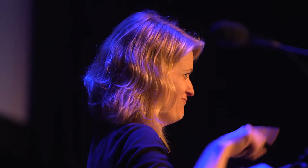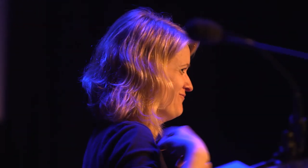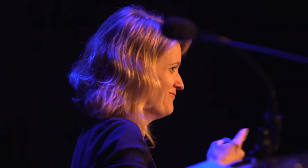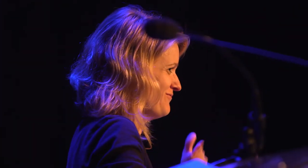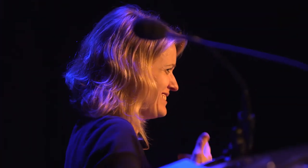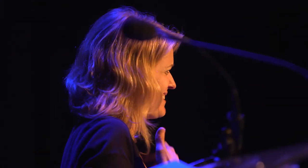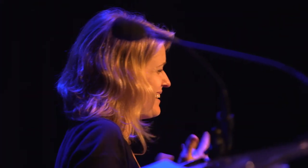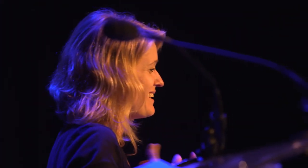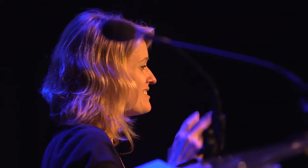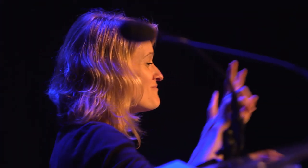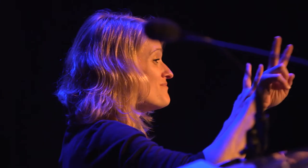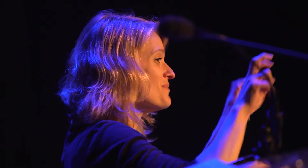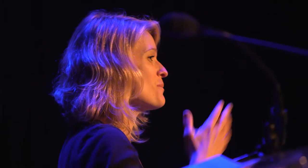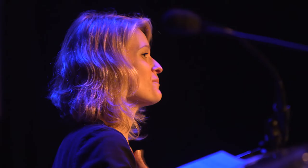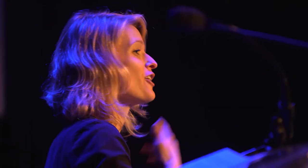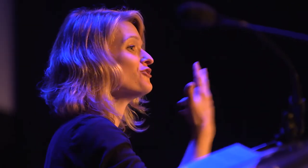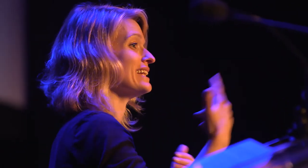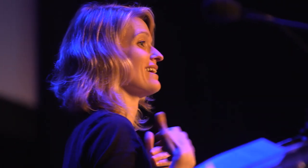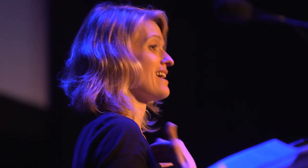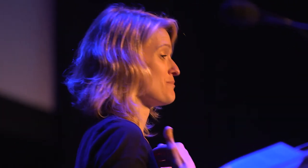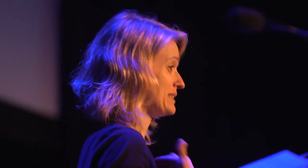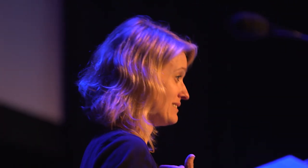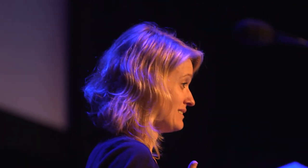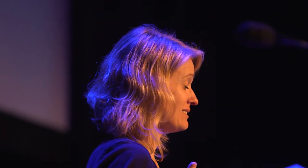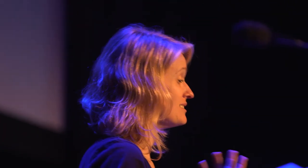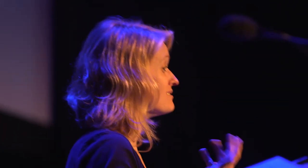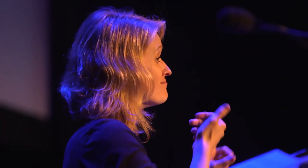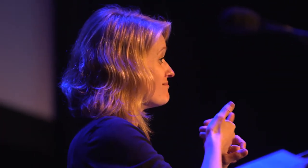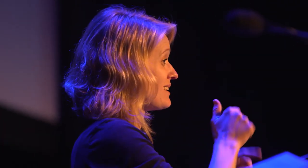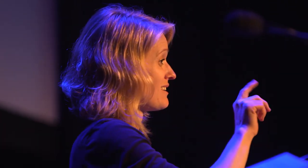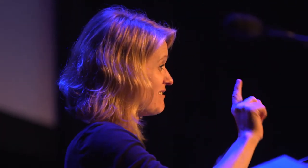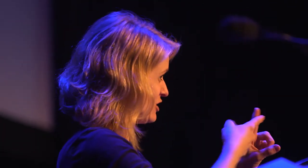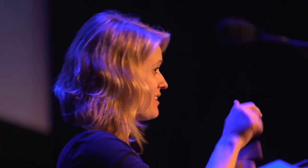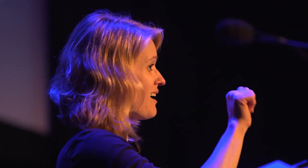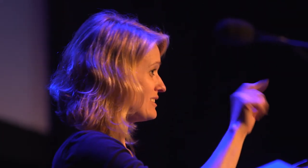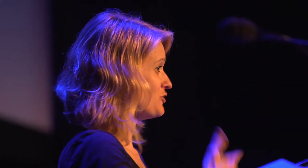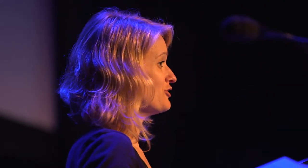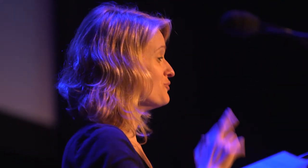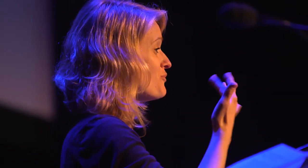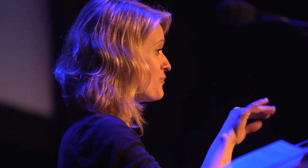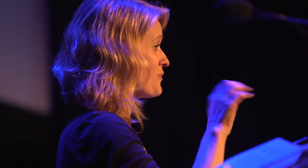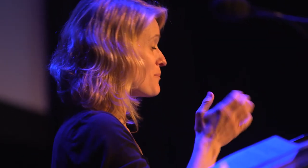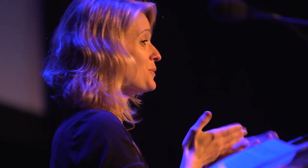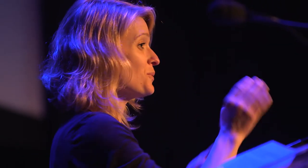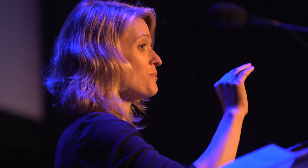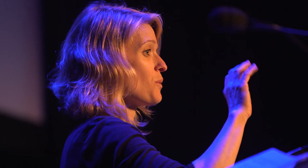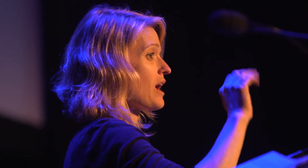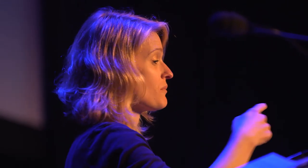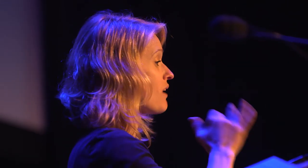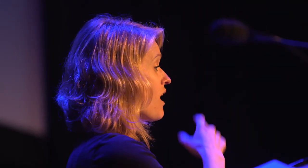I'll show you one example of what we've accomplished so far, which is really exciting. It's a story called My Three Animals,